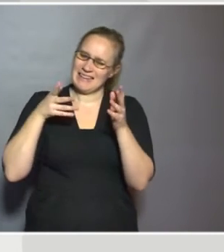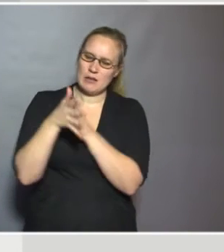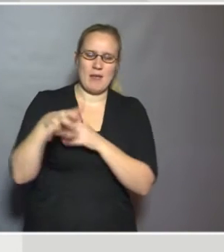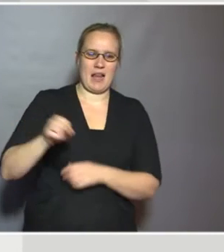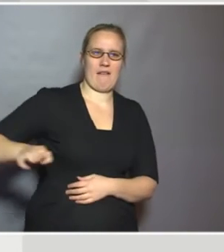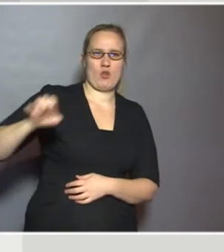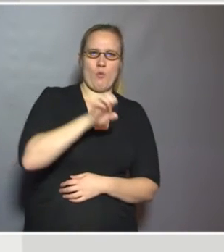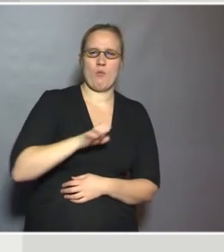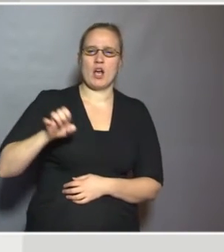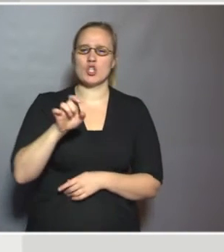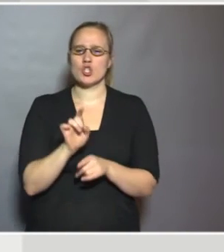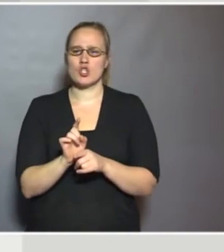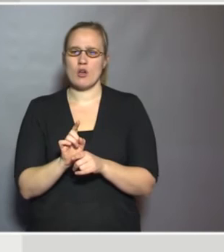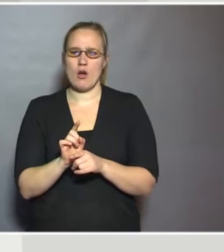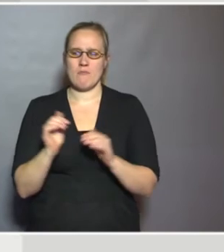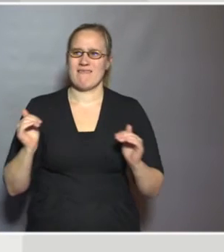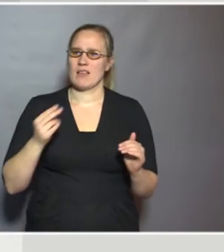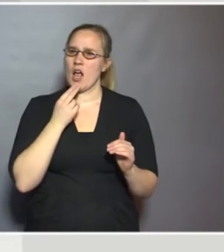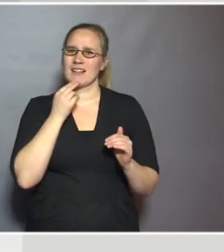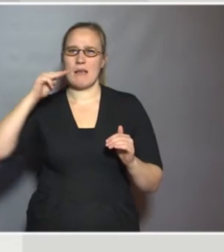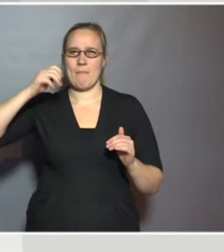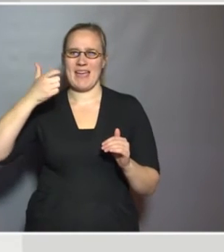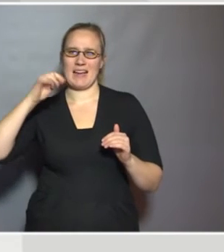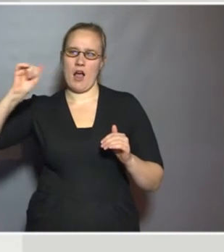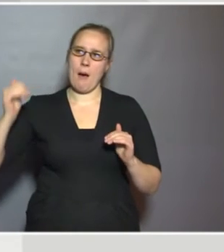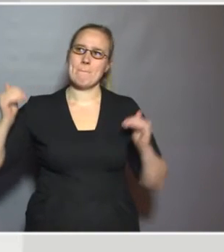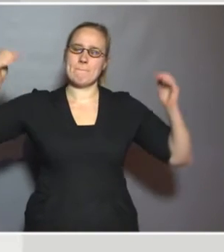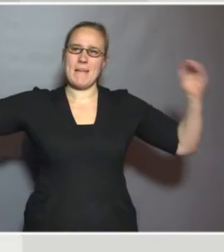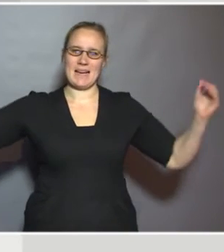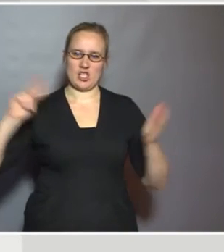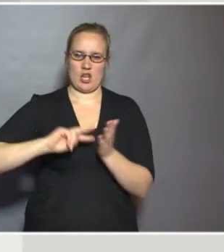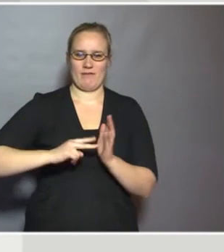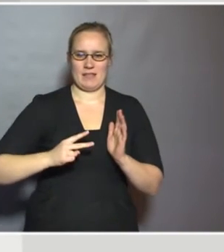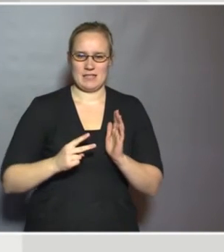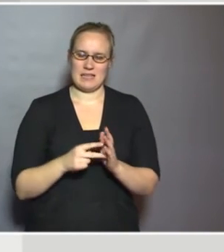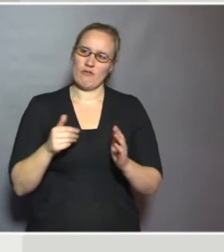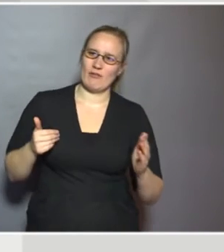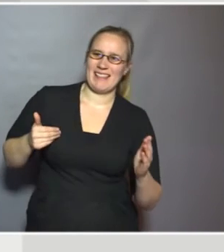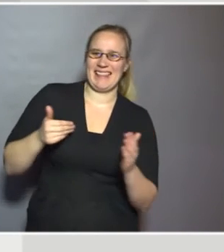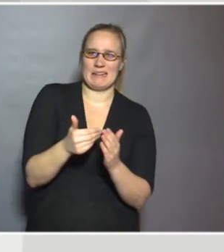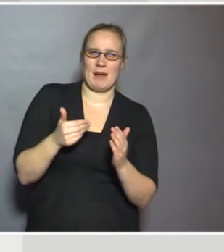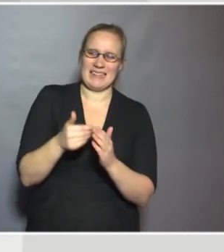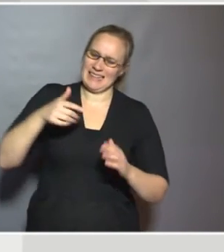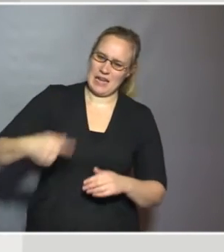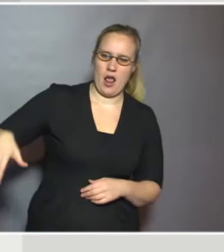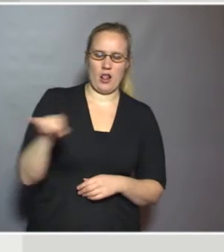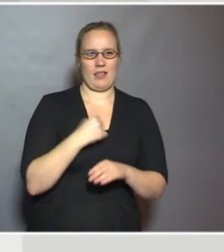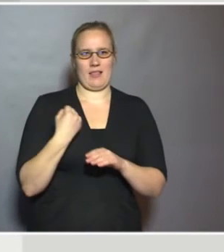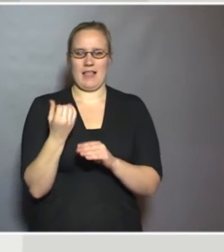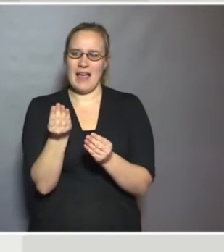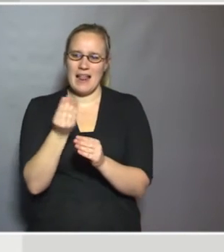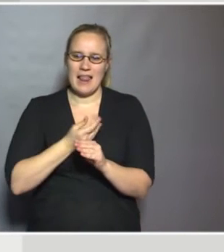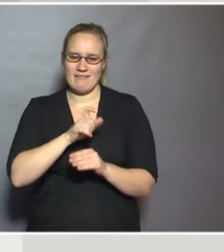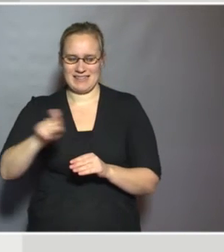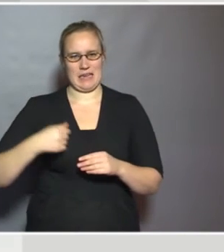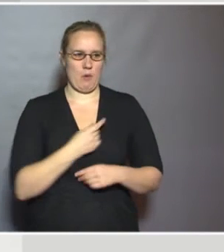as a mega strategy, an approach for raising achievements of all learners, not just